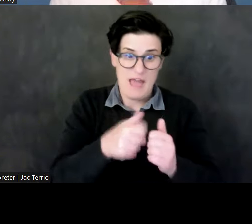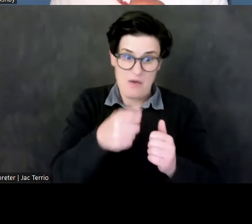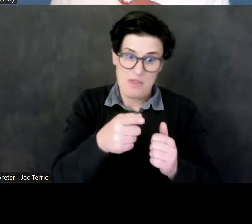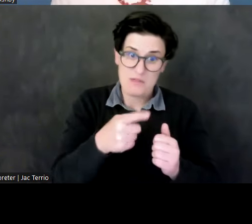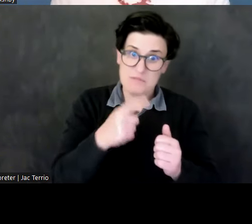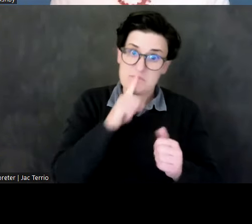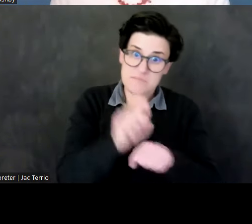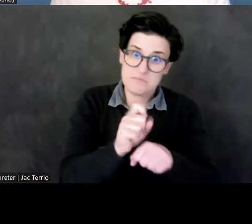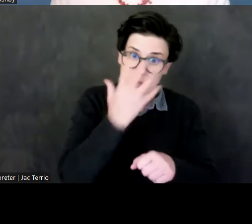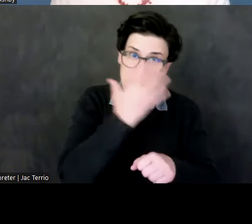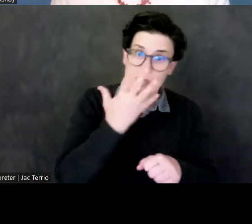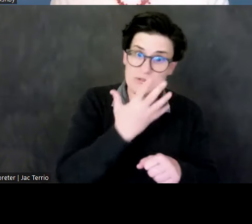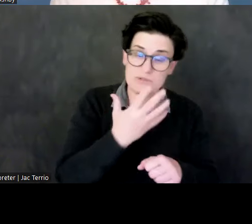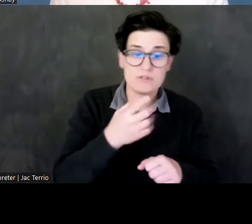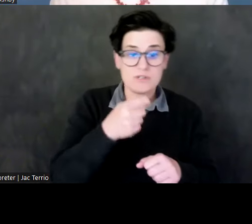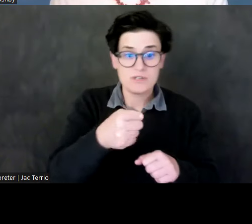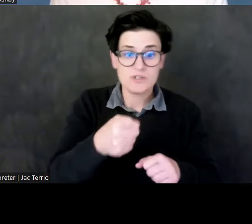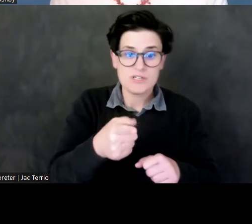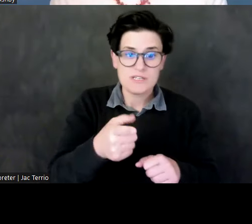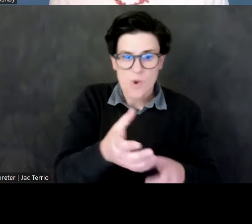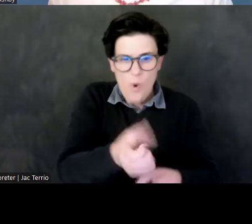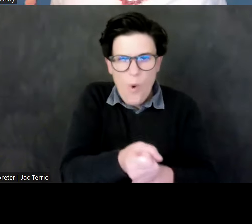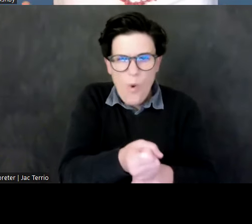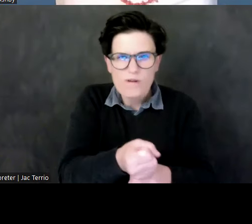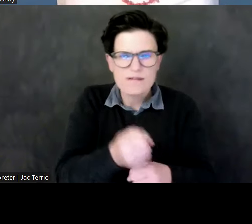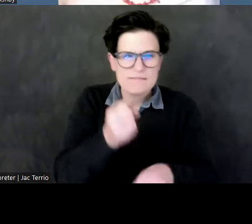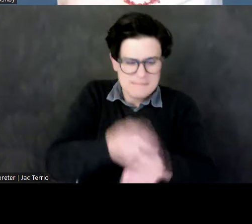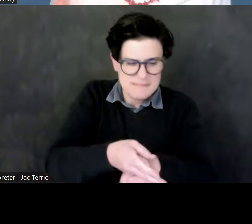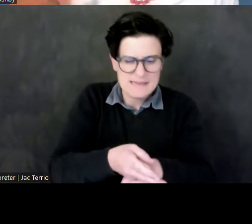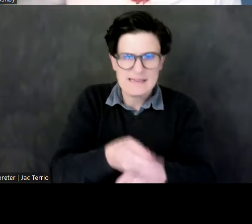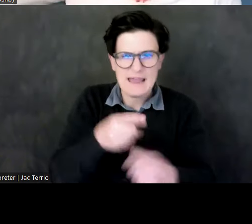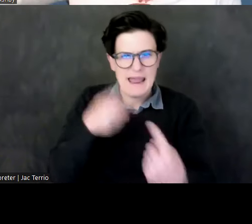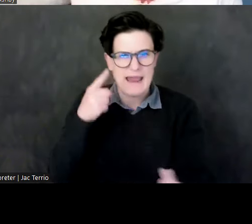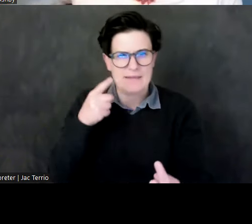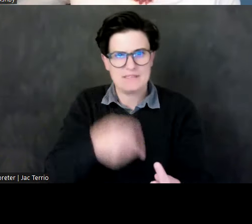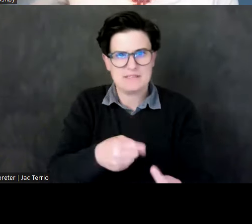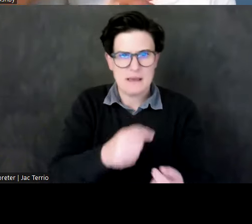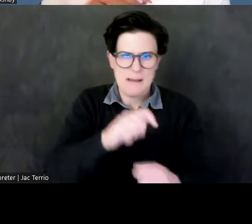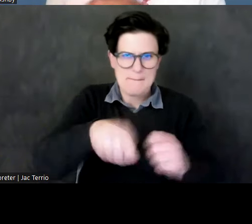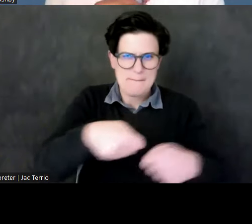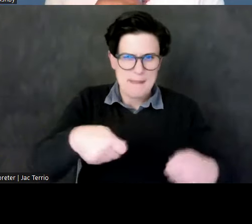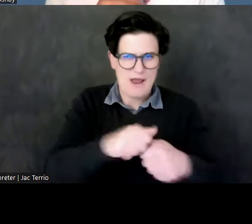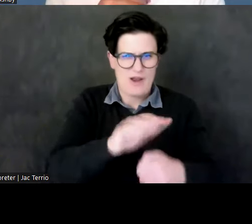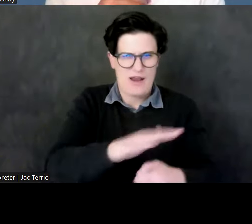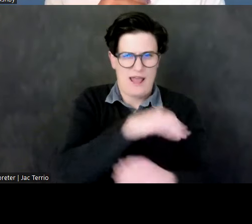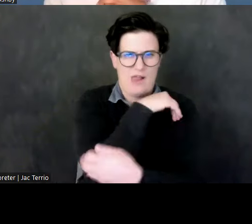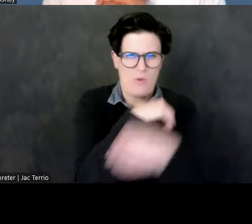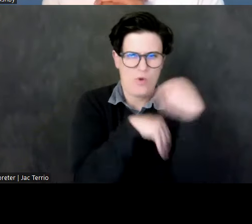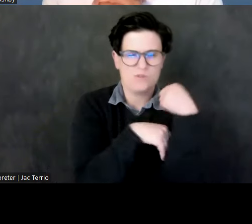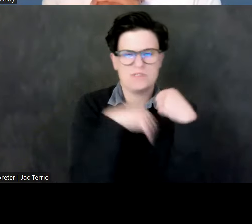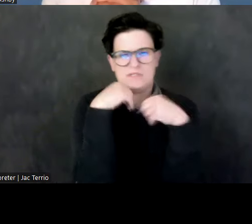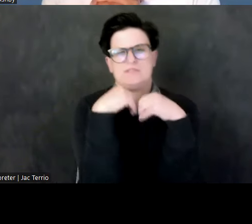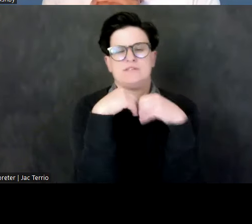she's grasping defeated enemies who are bound with their elbows and she's about to dispatch them